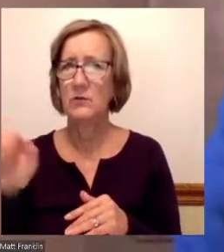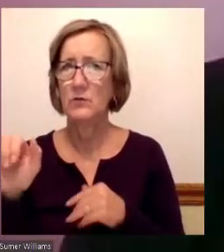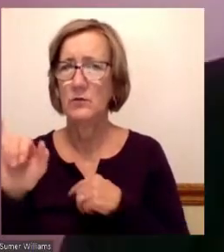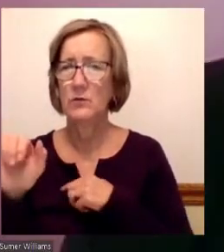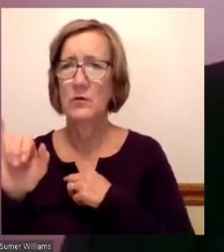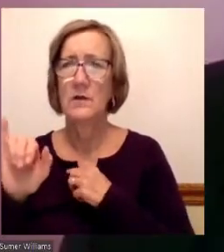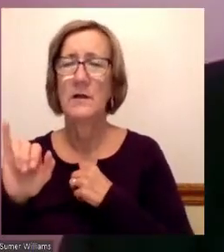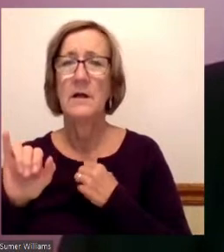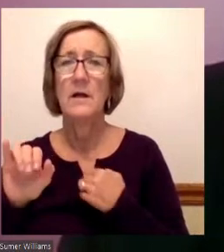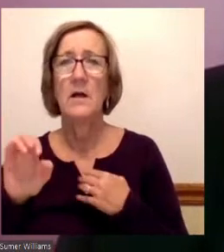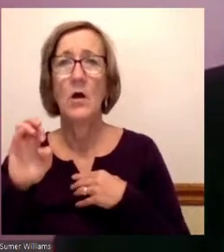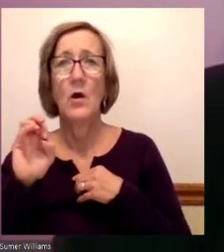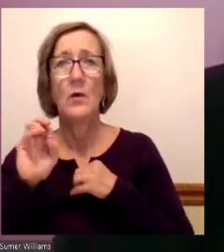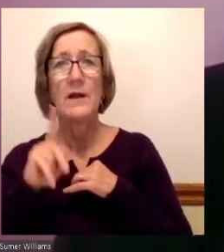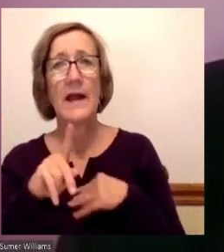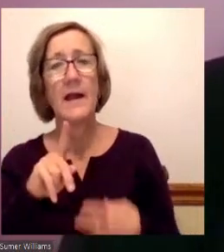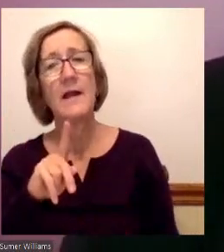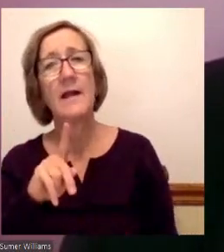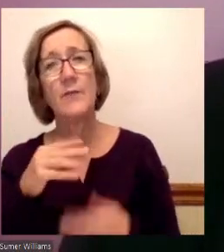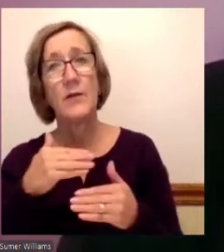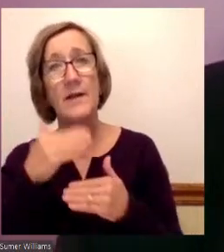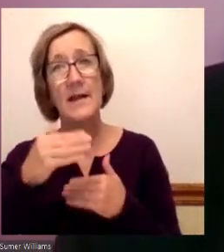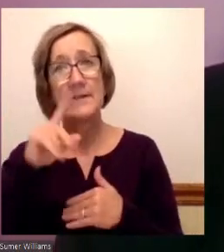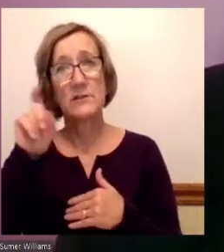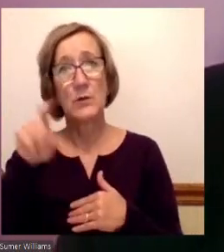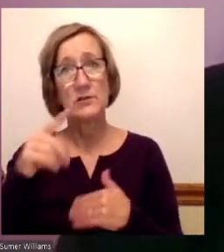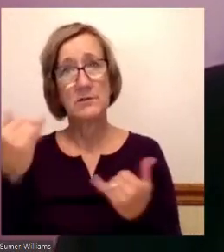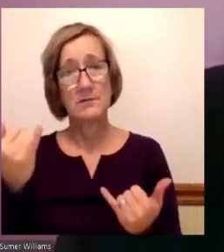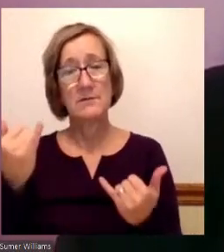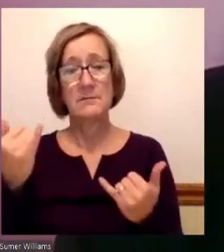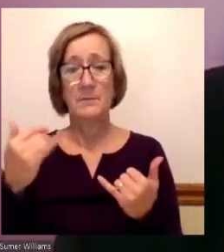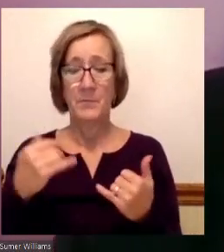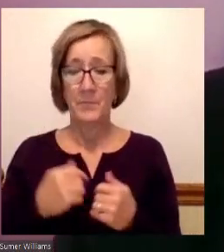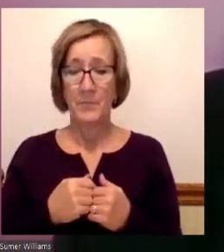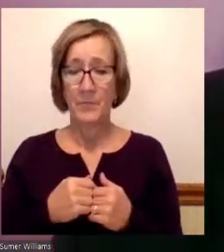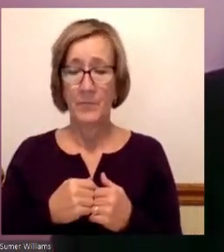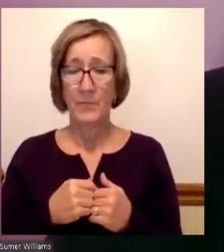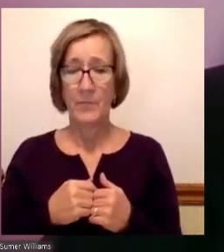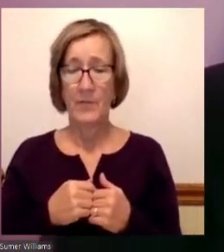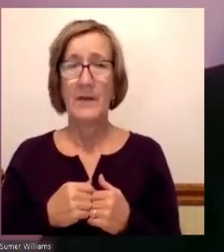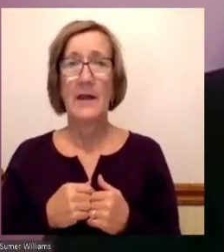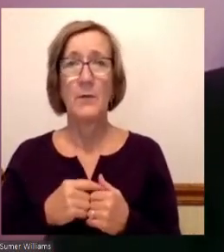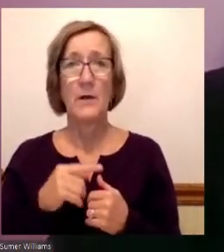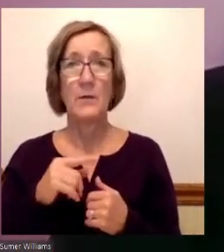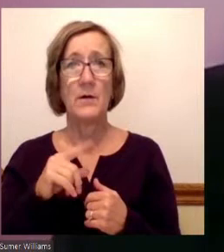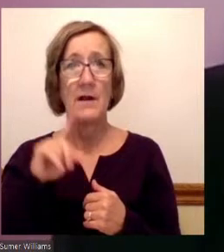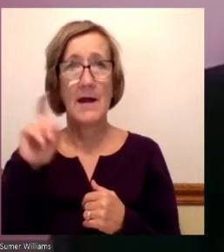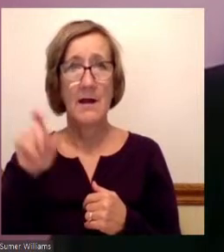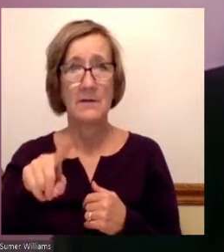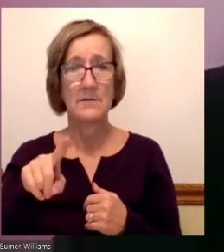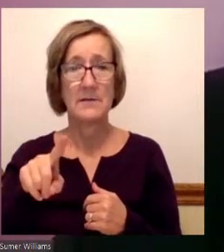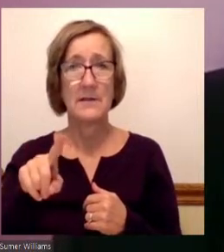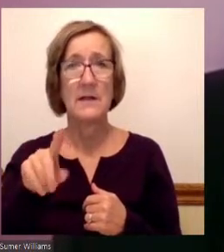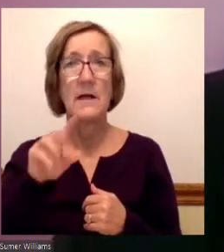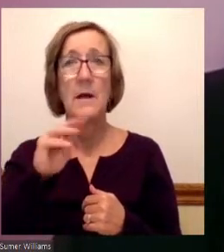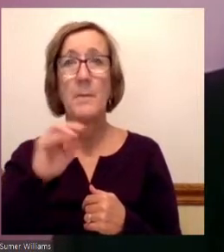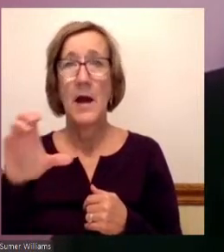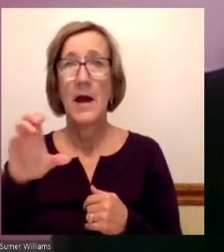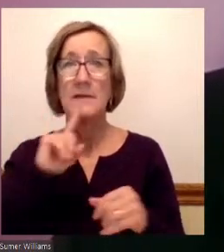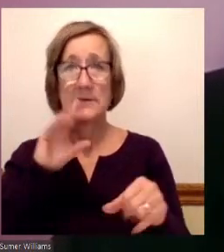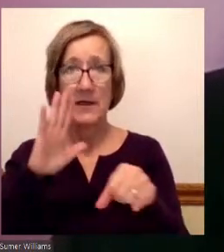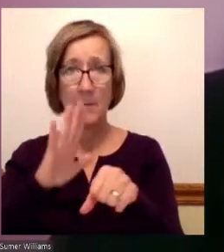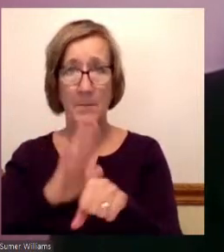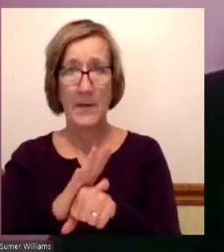All right. For this next question we're going to address, it's Mott is committed to